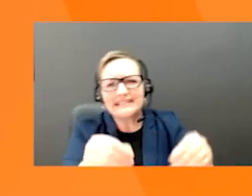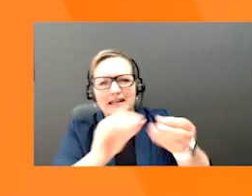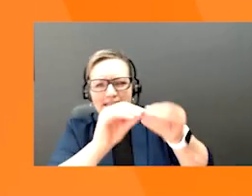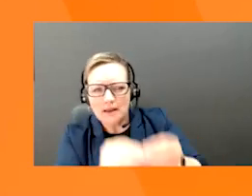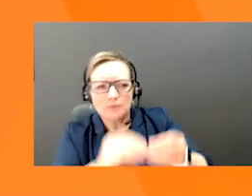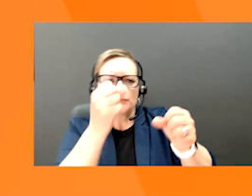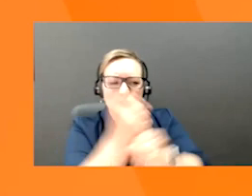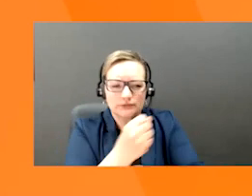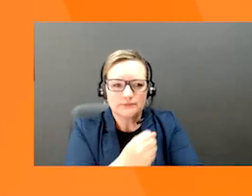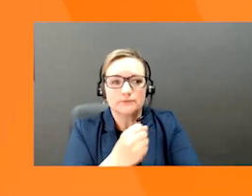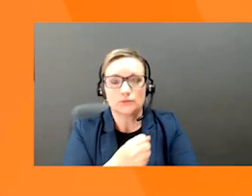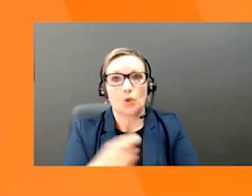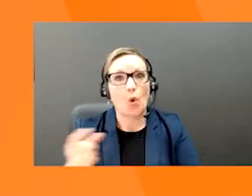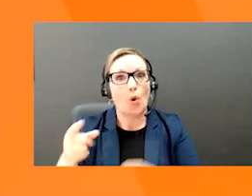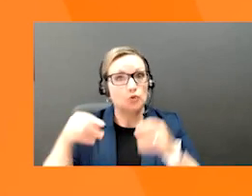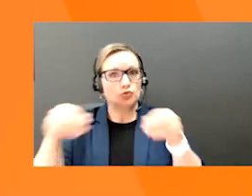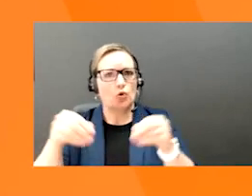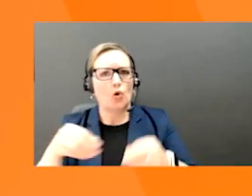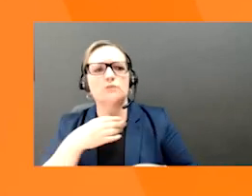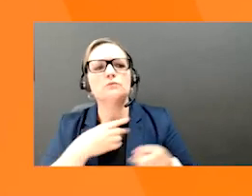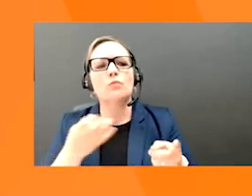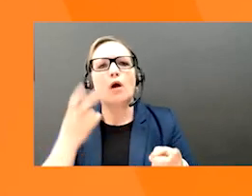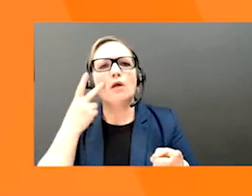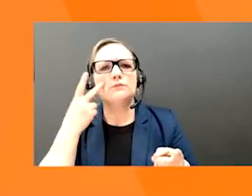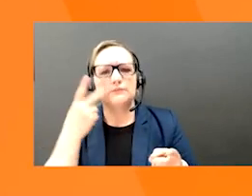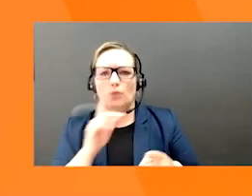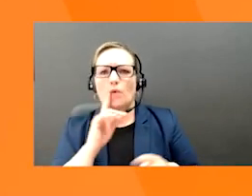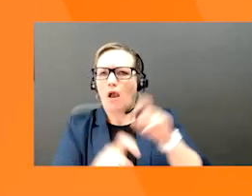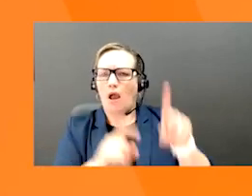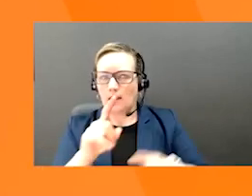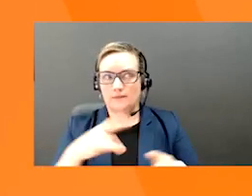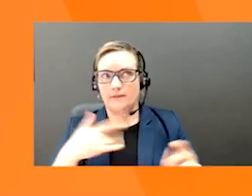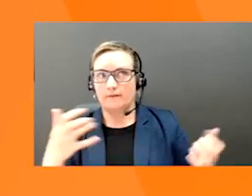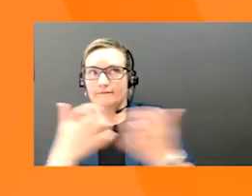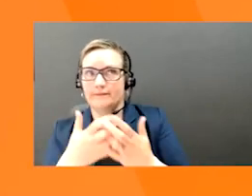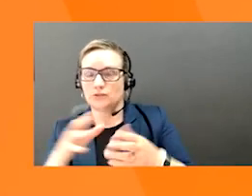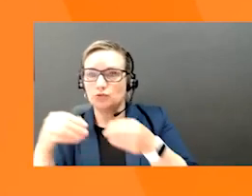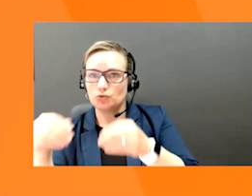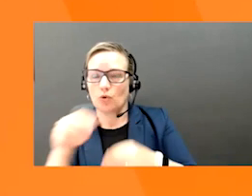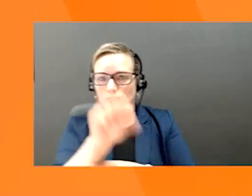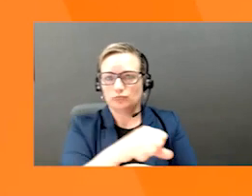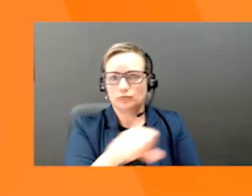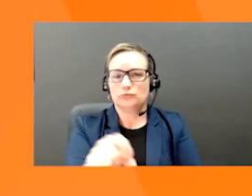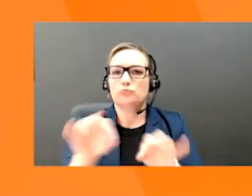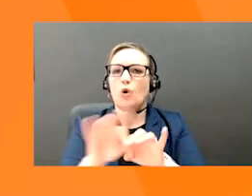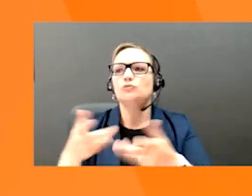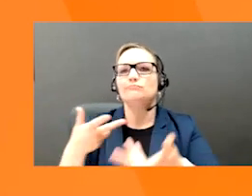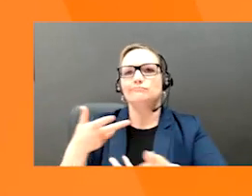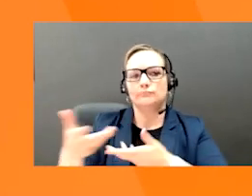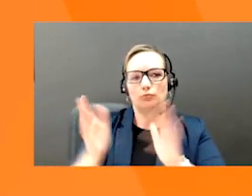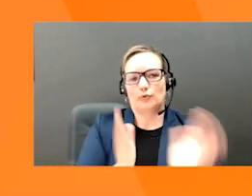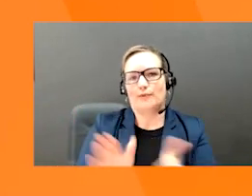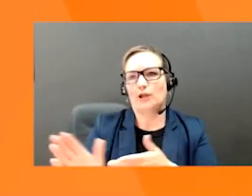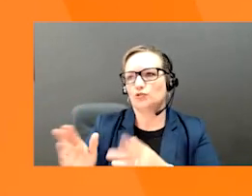looking for holes in your pitch. They want to know how profitable the product is. Is it a fit for their store? You want to be prepared to negotiate and